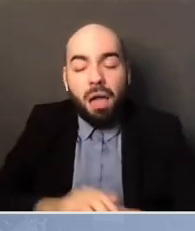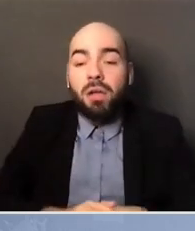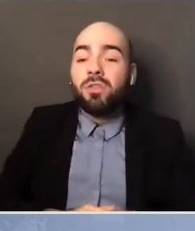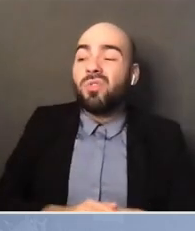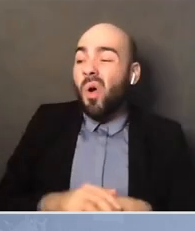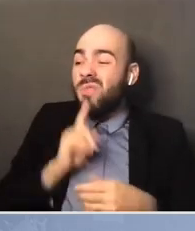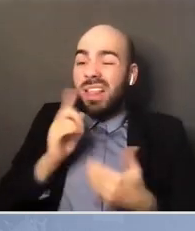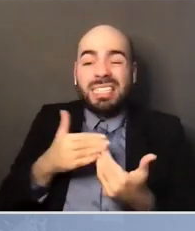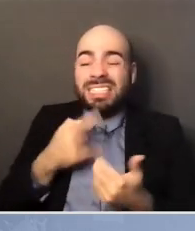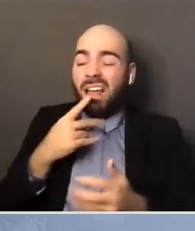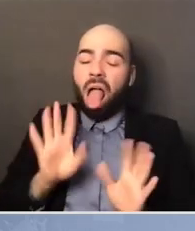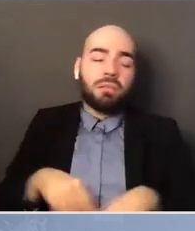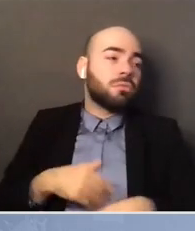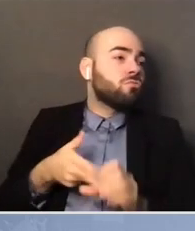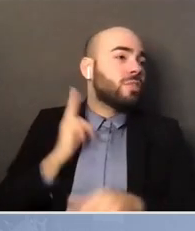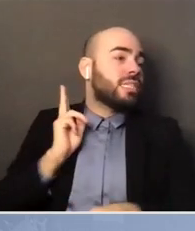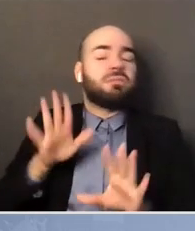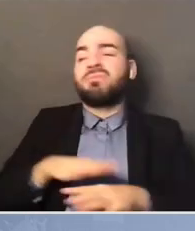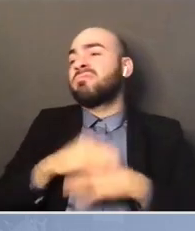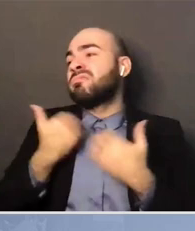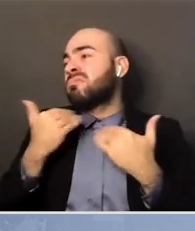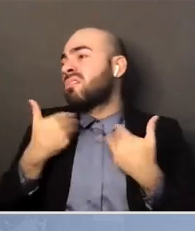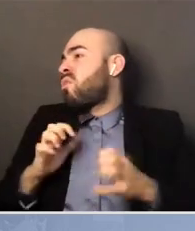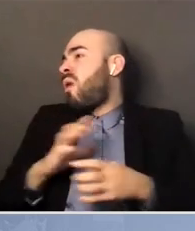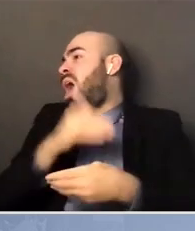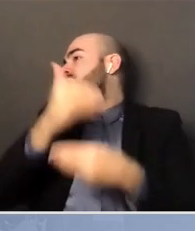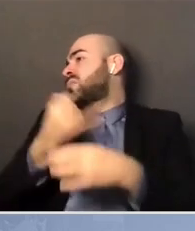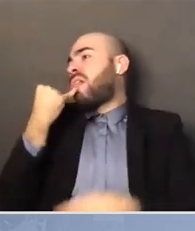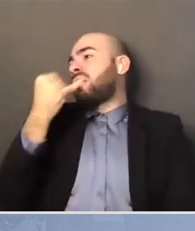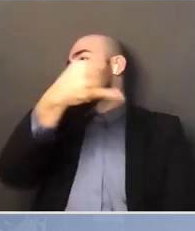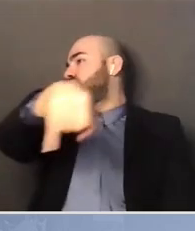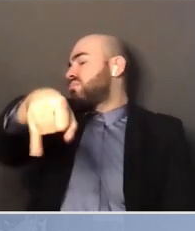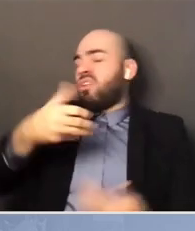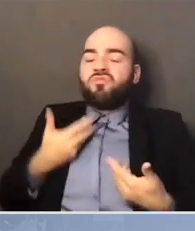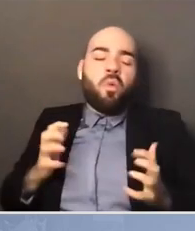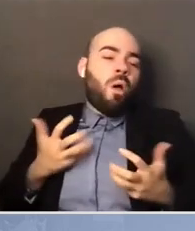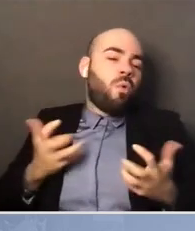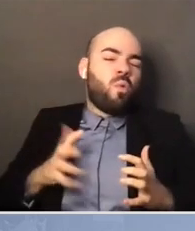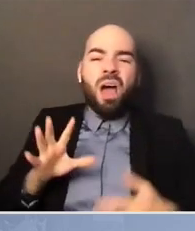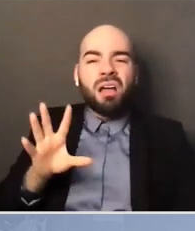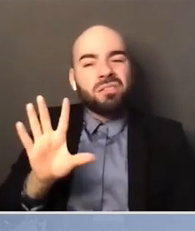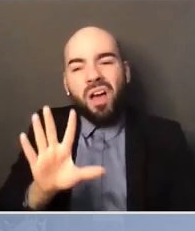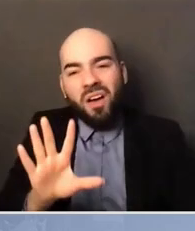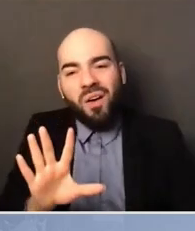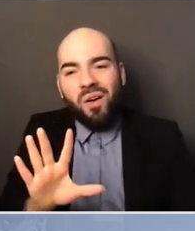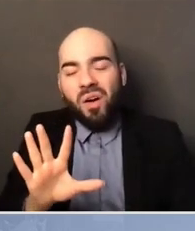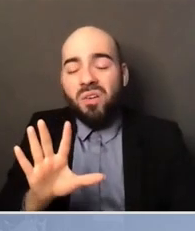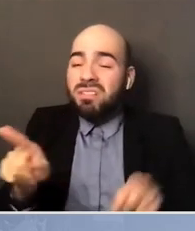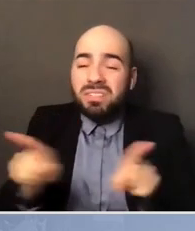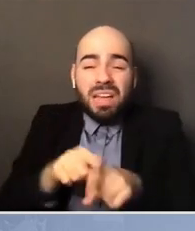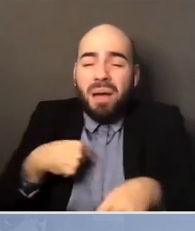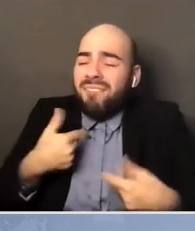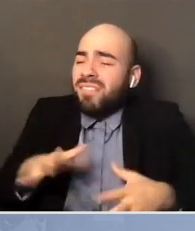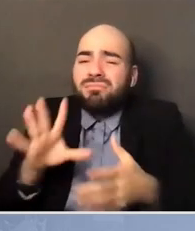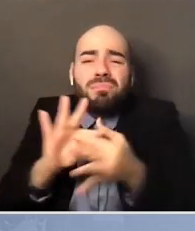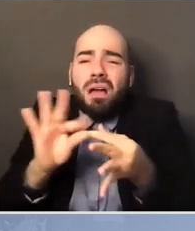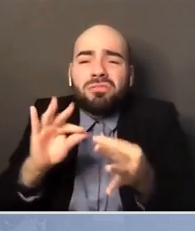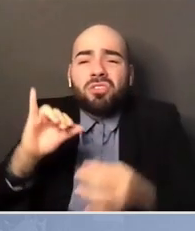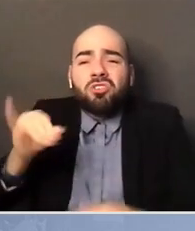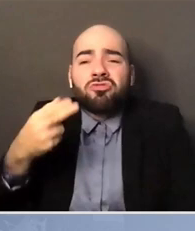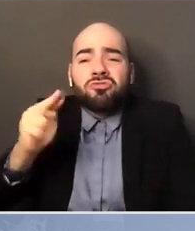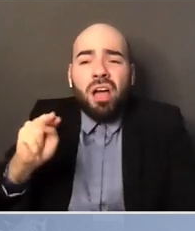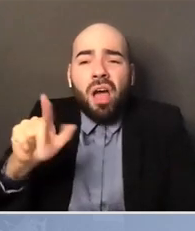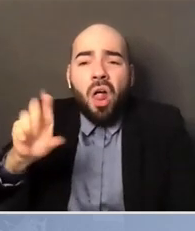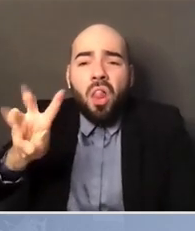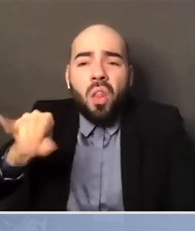But we can't afford to quit. And as I said at John Lewis's funeral, as I have said right here in Philadelphia when I